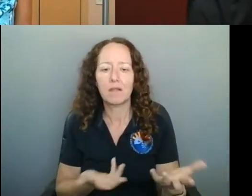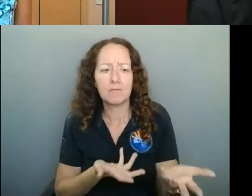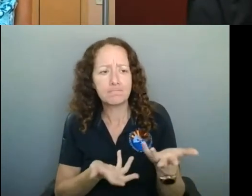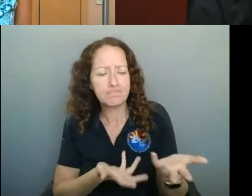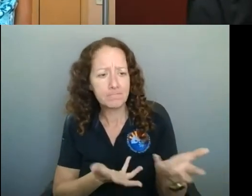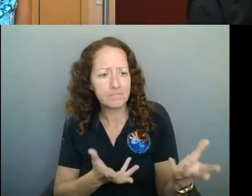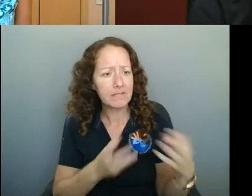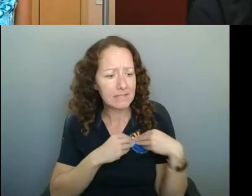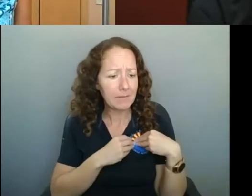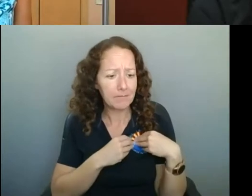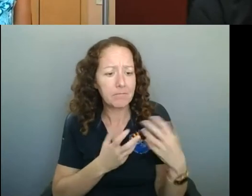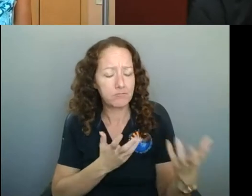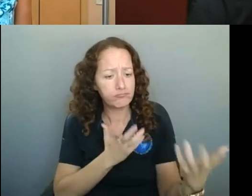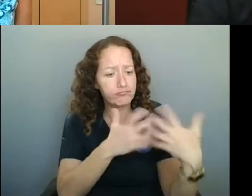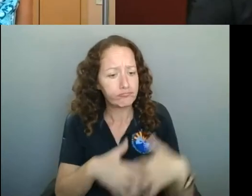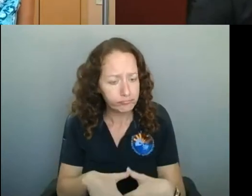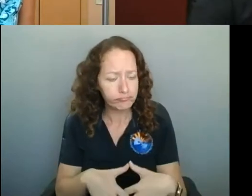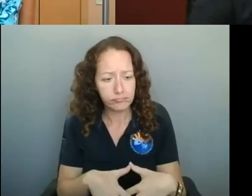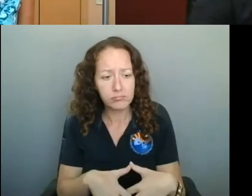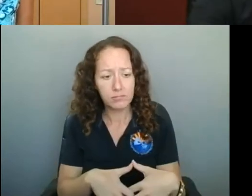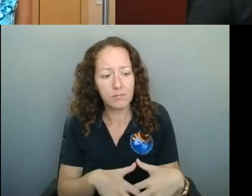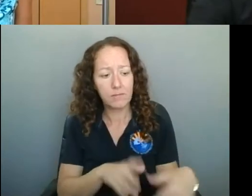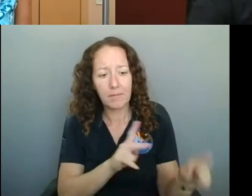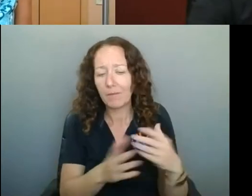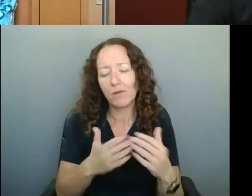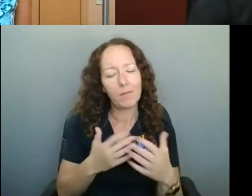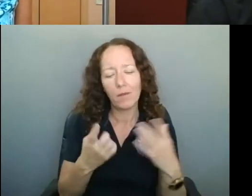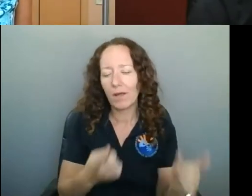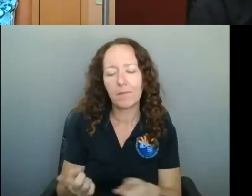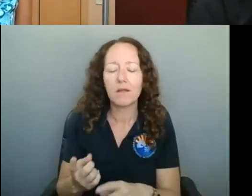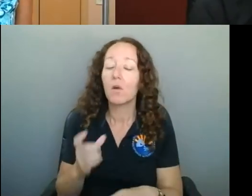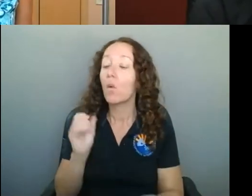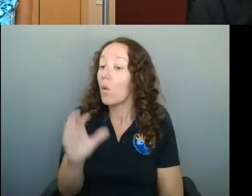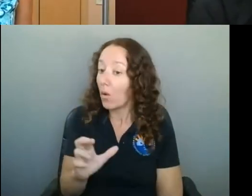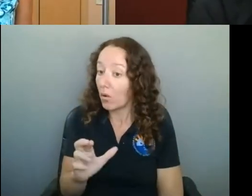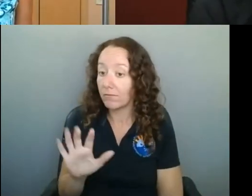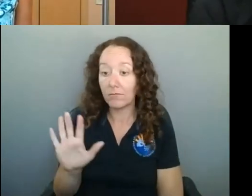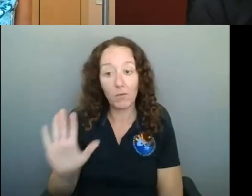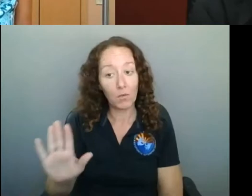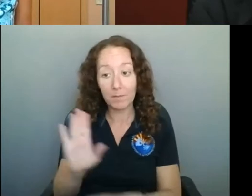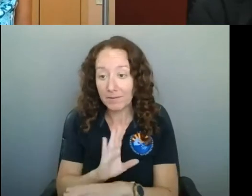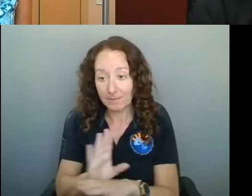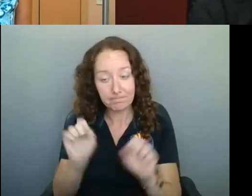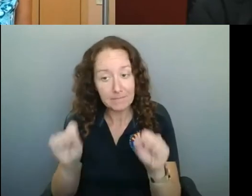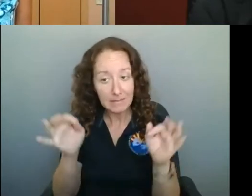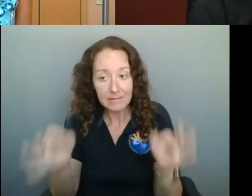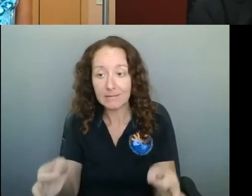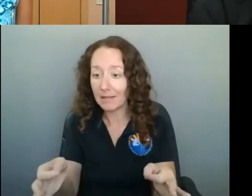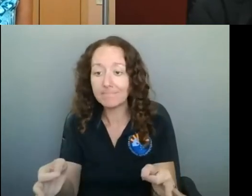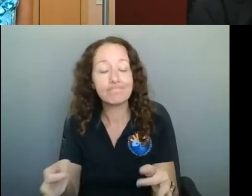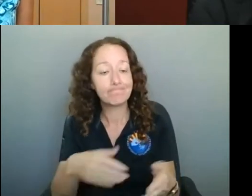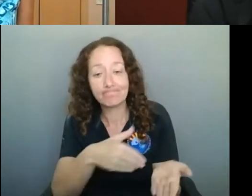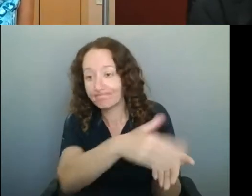you can choose not to also. So that's a business decision, you can ask people if they choose not to wear a mask that you don't provide them a service